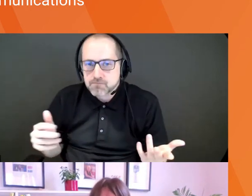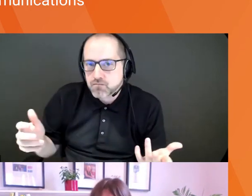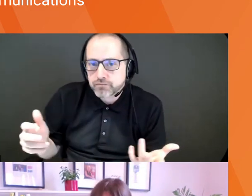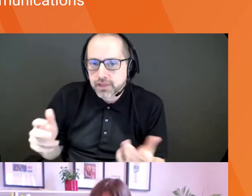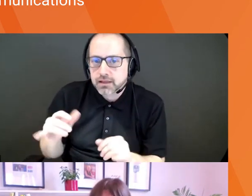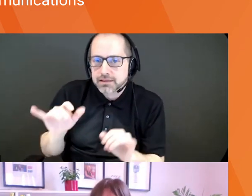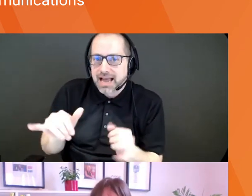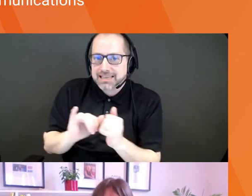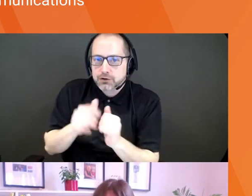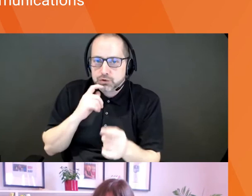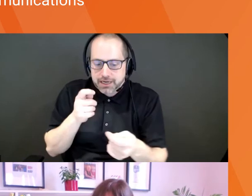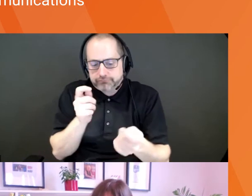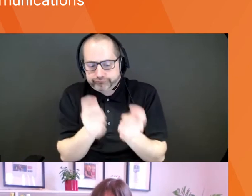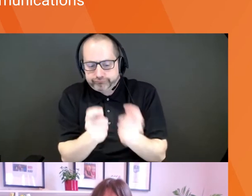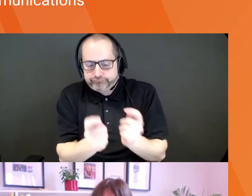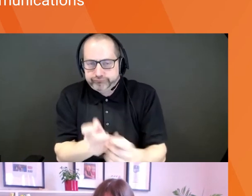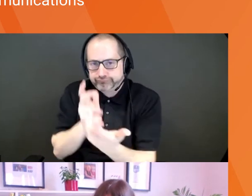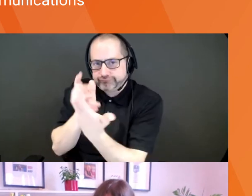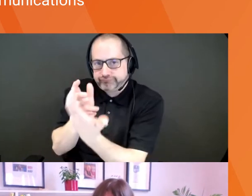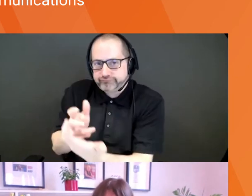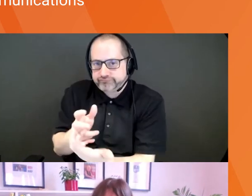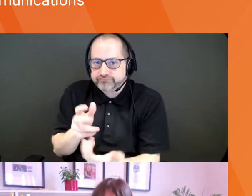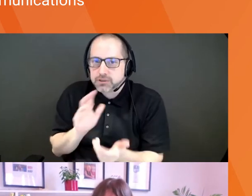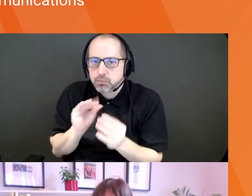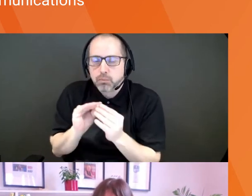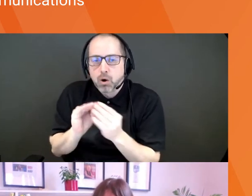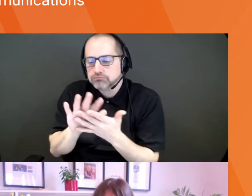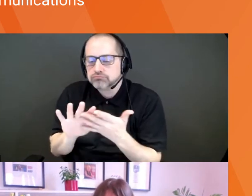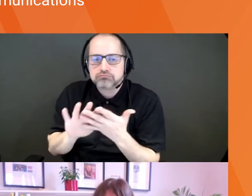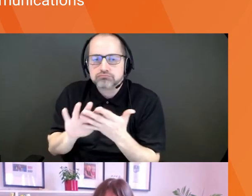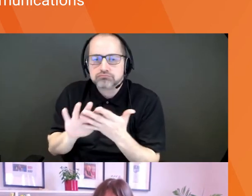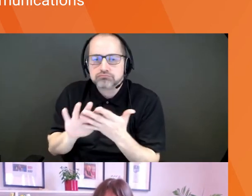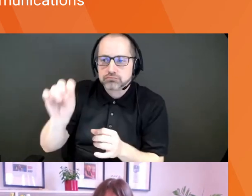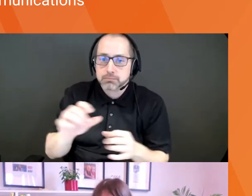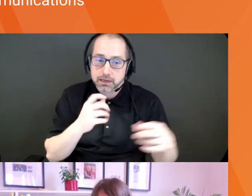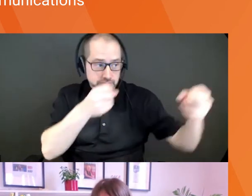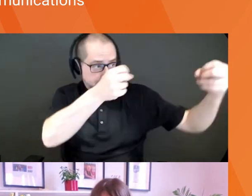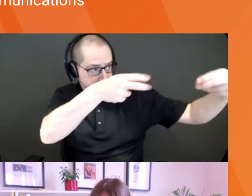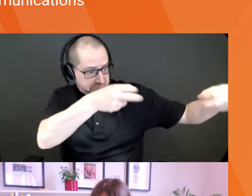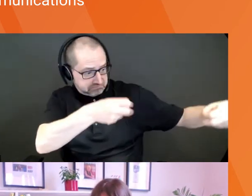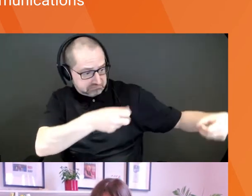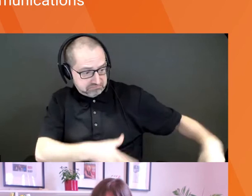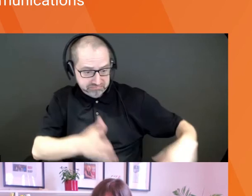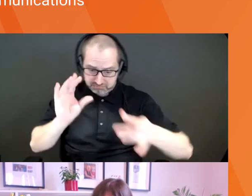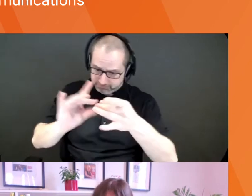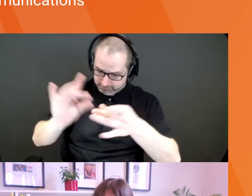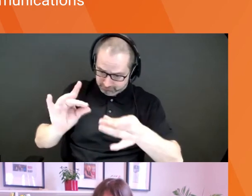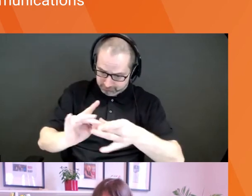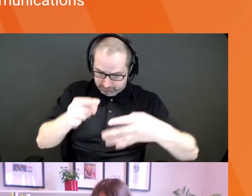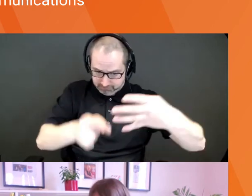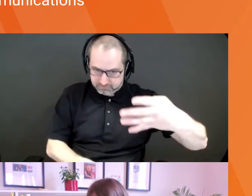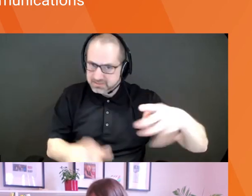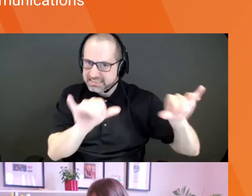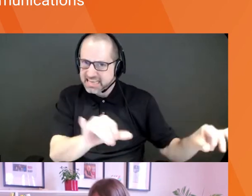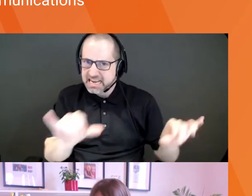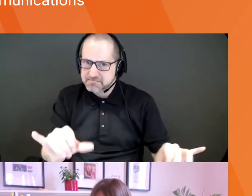ways, those are the things that's like the settles, the subtleties that you're going to put in your pitch that shows that, uh, Hey, this person cared nothing about me to like